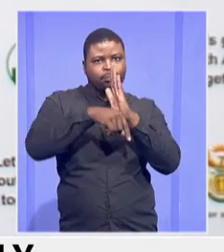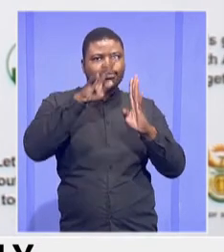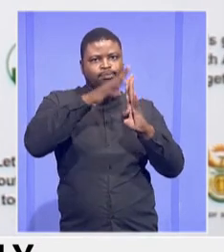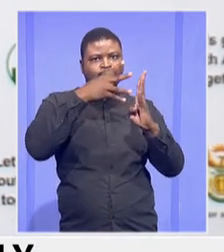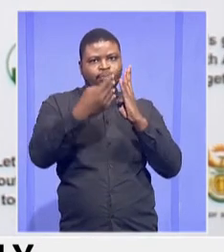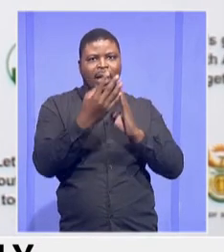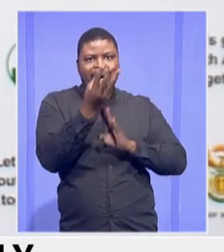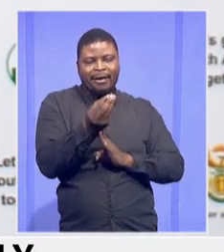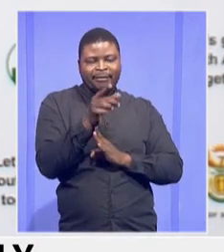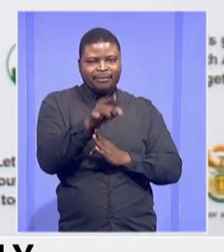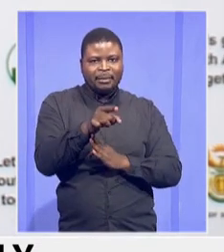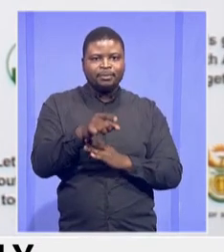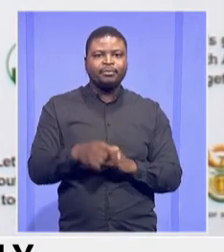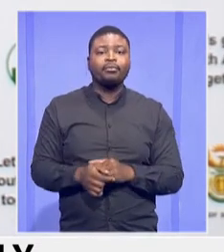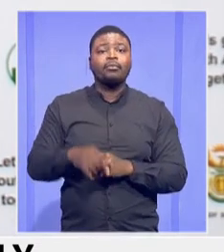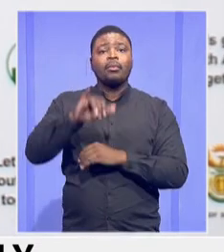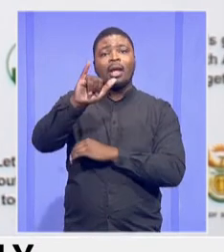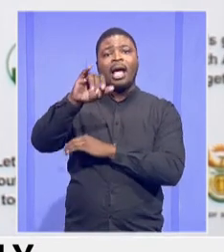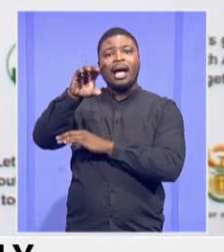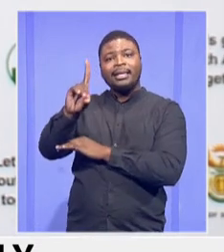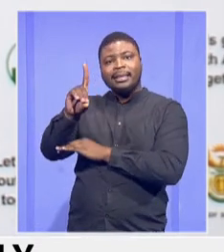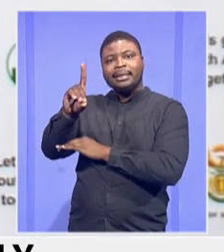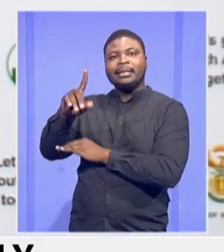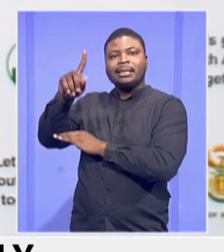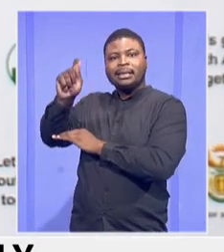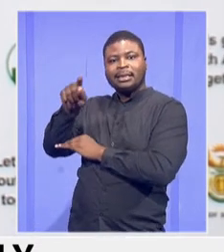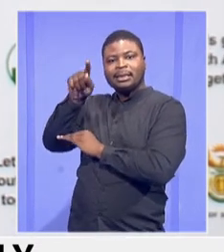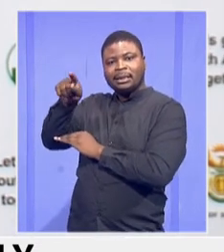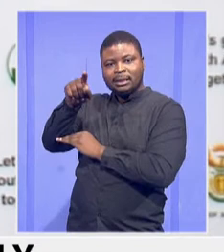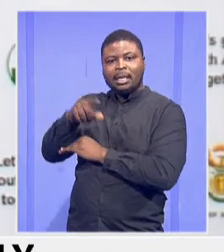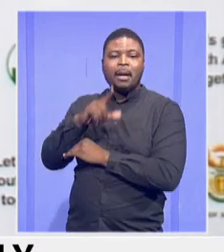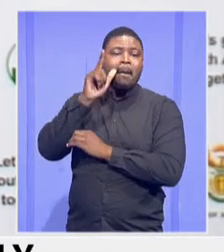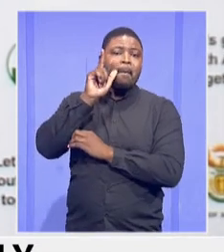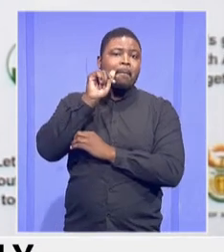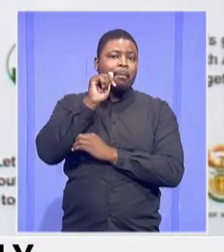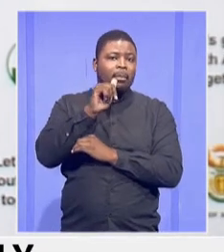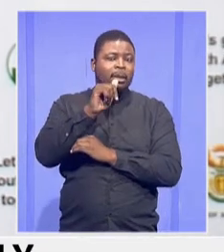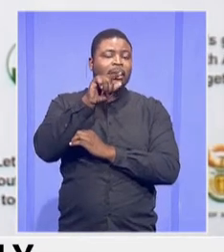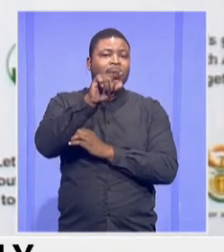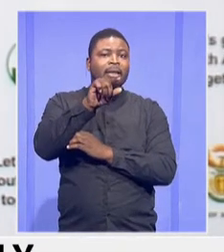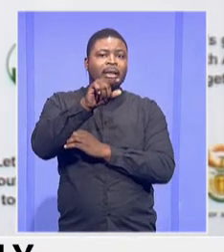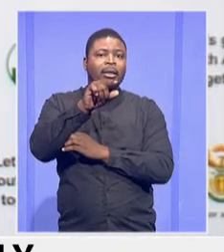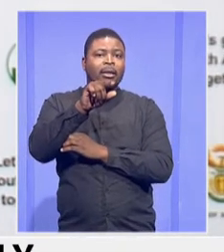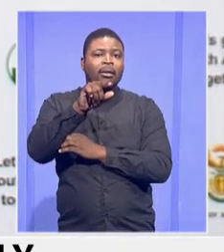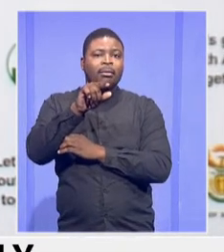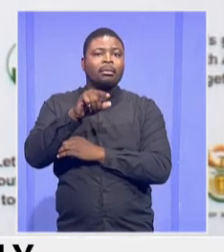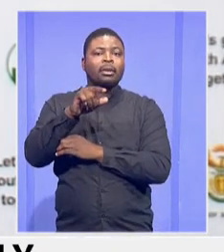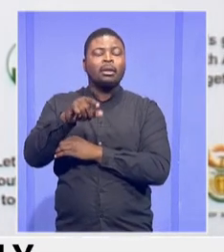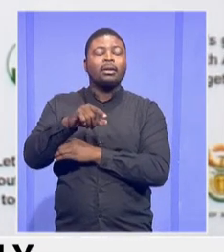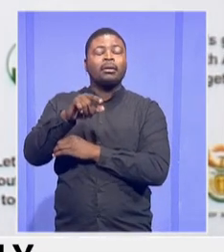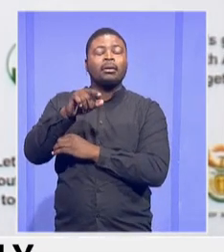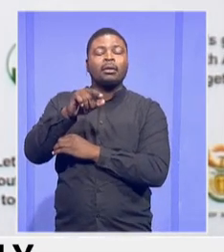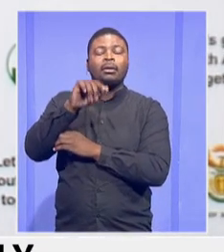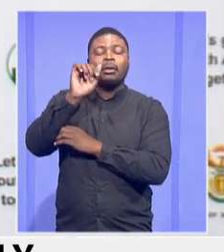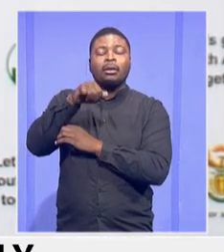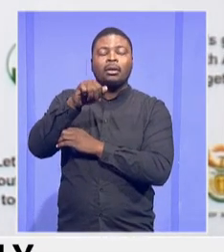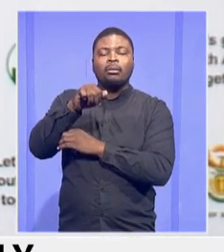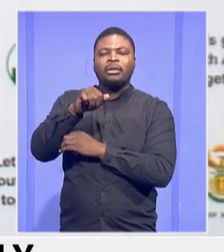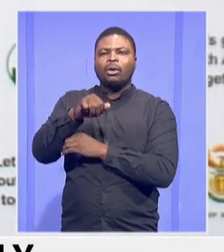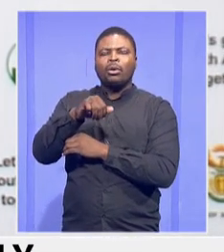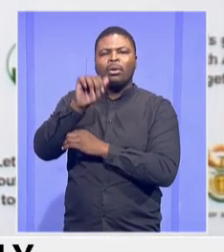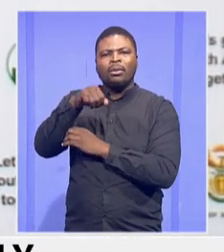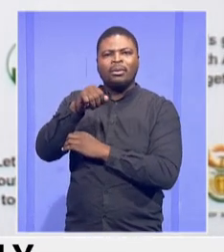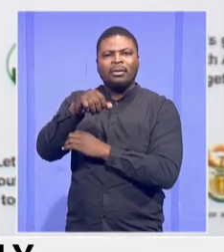are with IDT, and Mr. van der Verstezen is chasing those projects to make sure that, the end of the financial year,